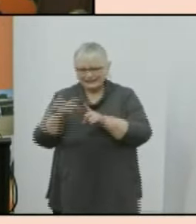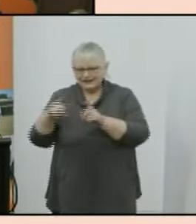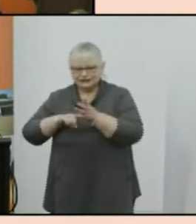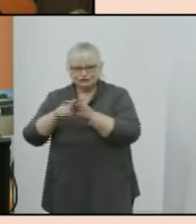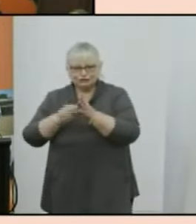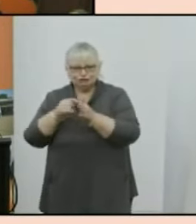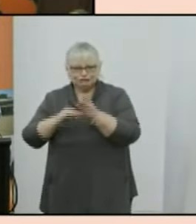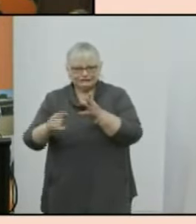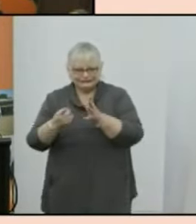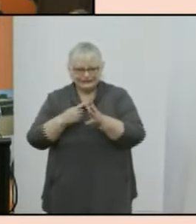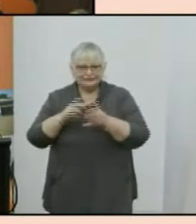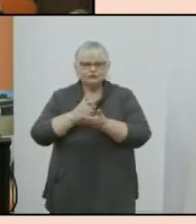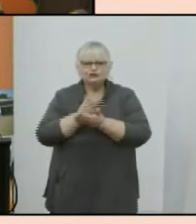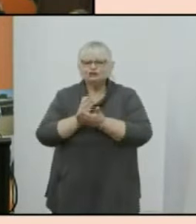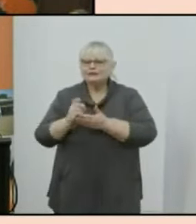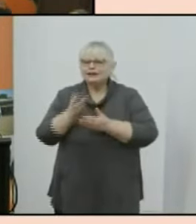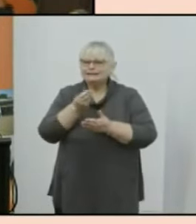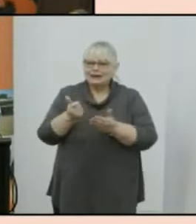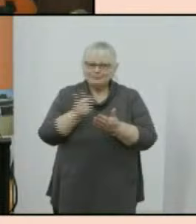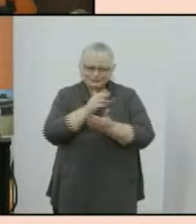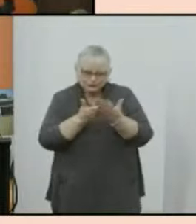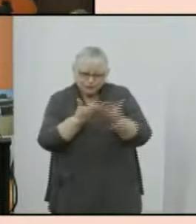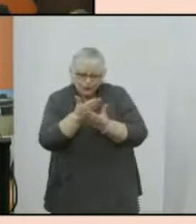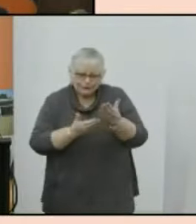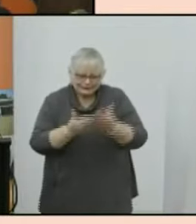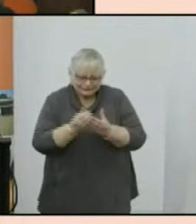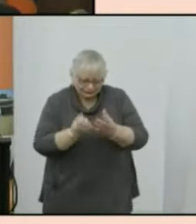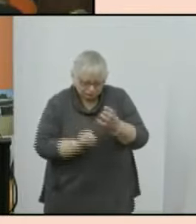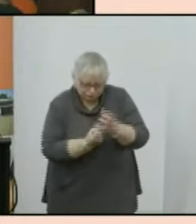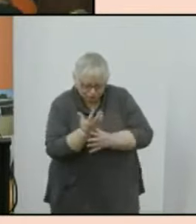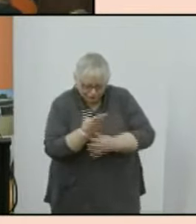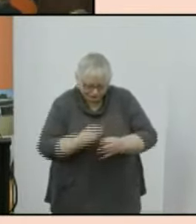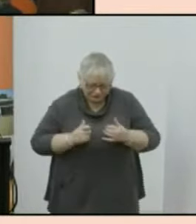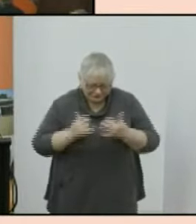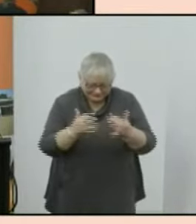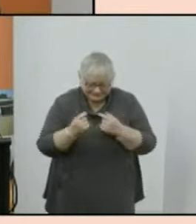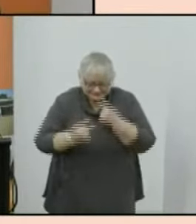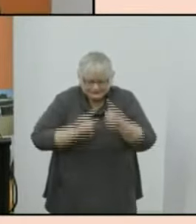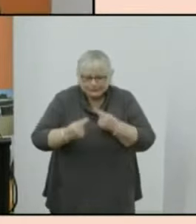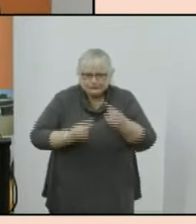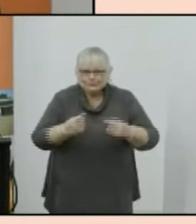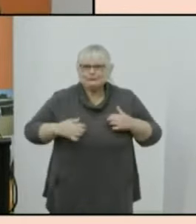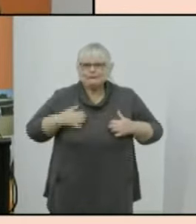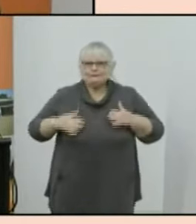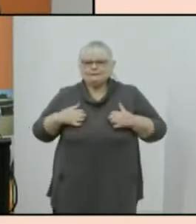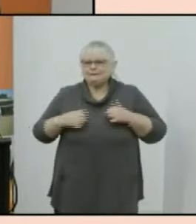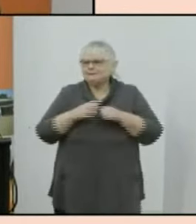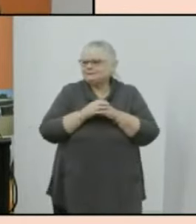theresa dickinson for sharing some of the wonderful stories that have come out of the 2021 census data today